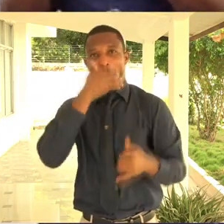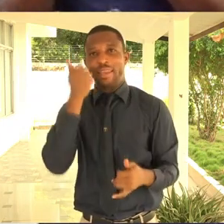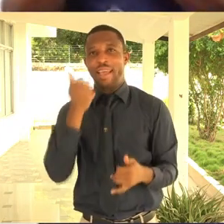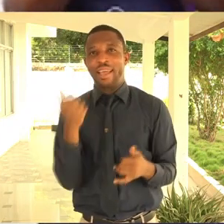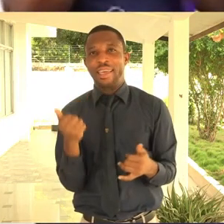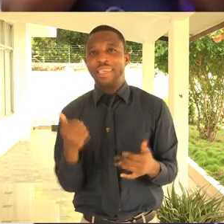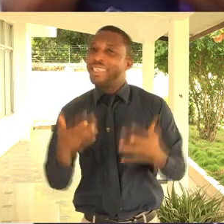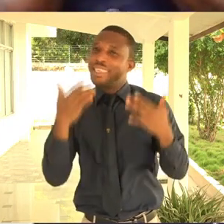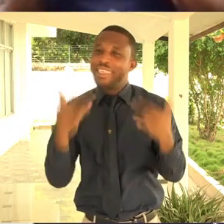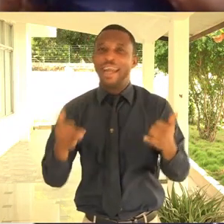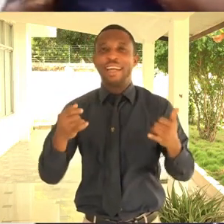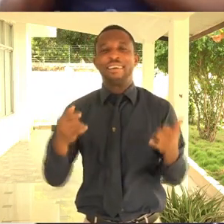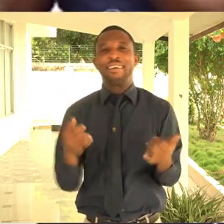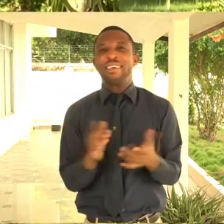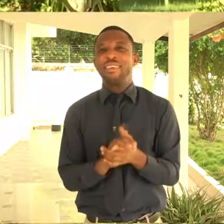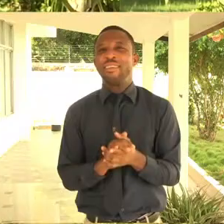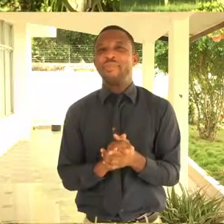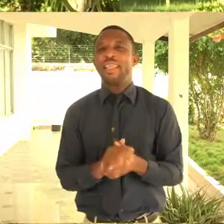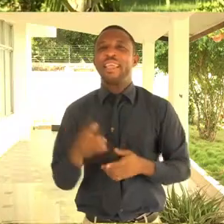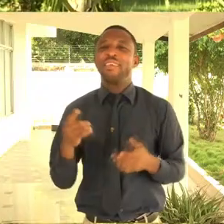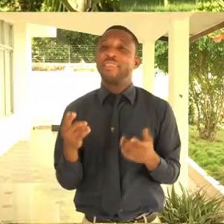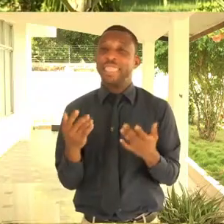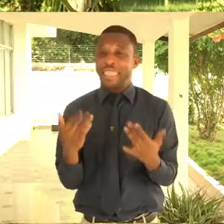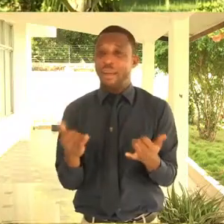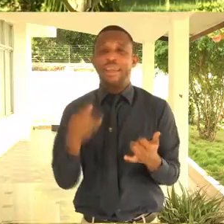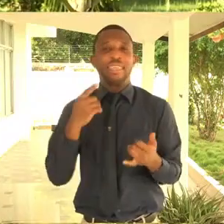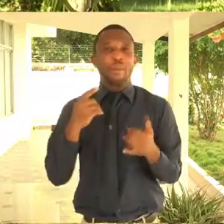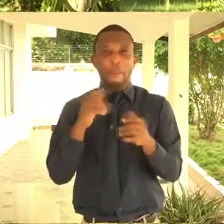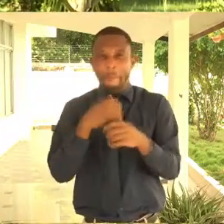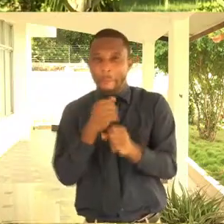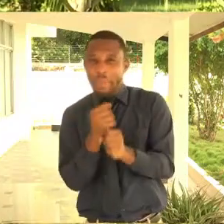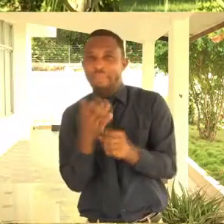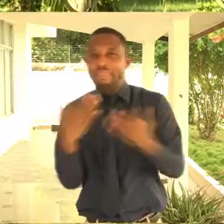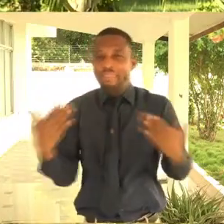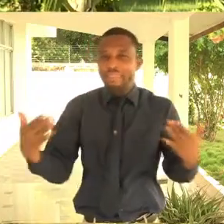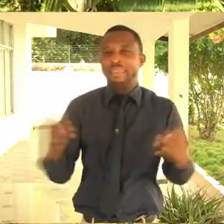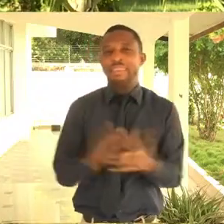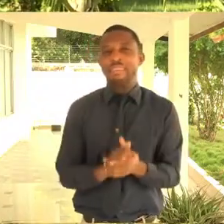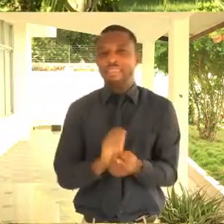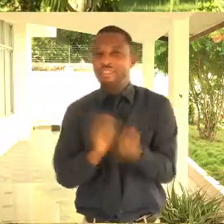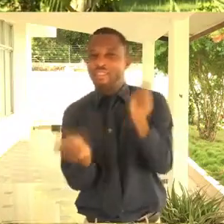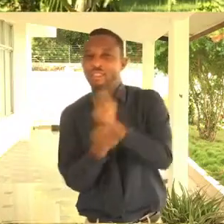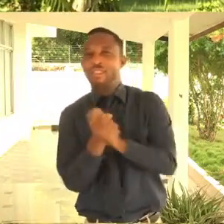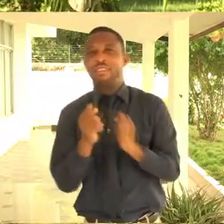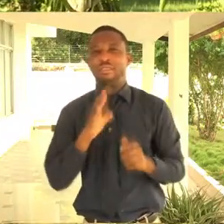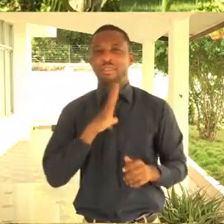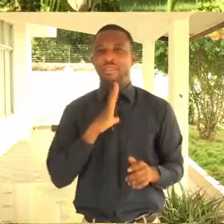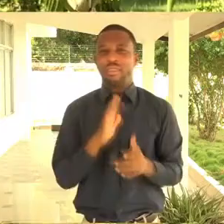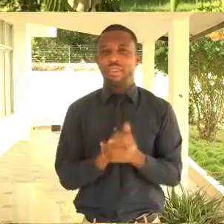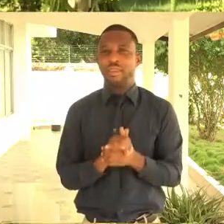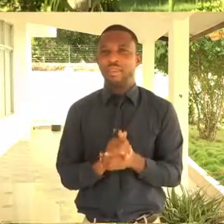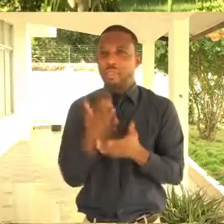whatever, iPads and everything. So, uh, again, a very good thing was defeated.